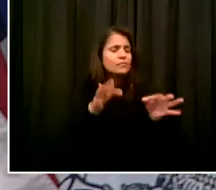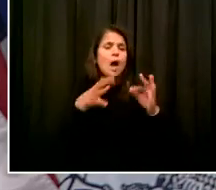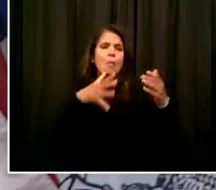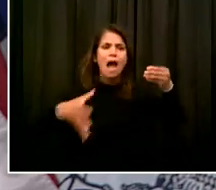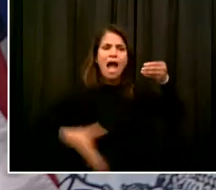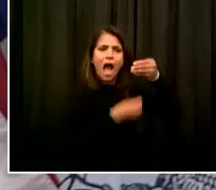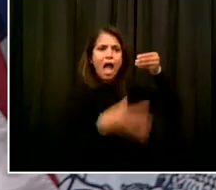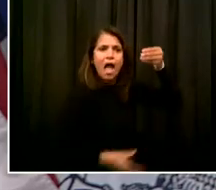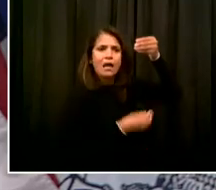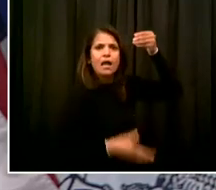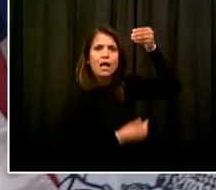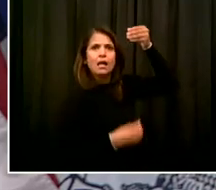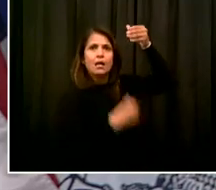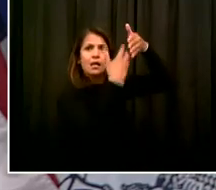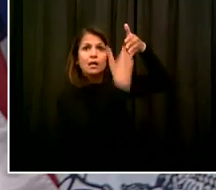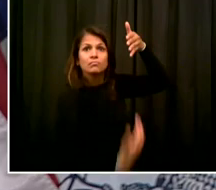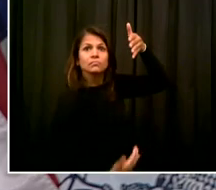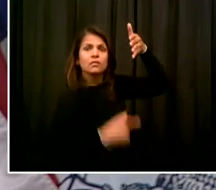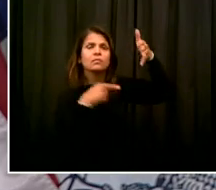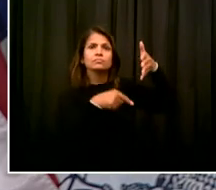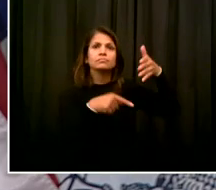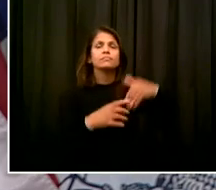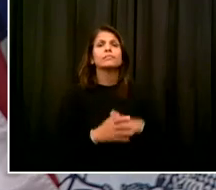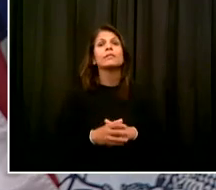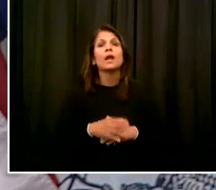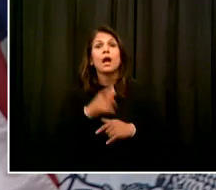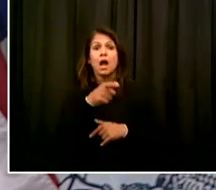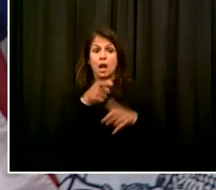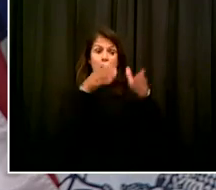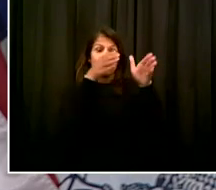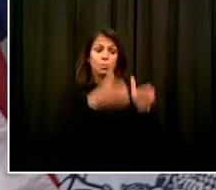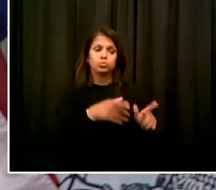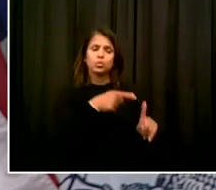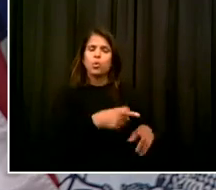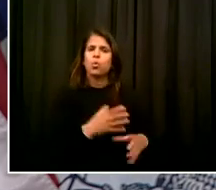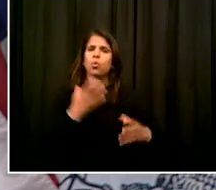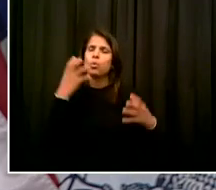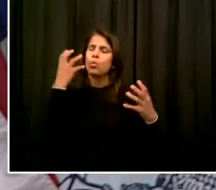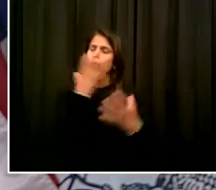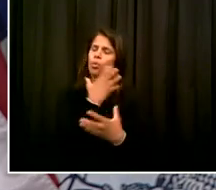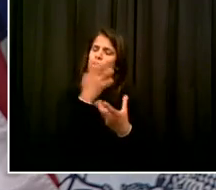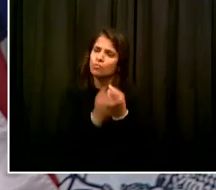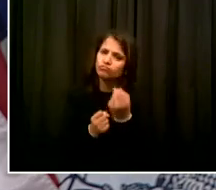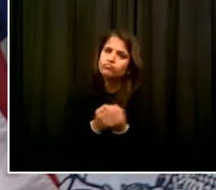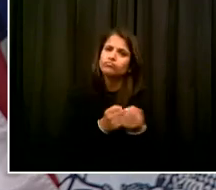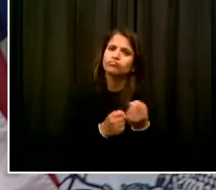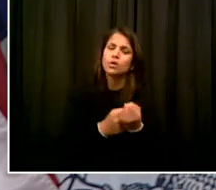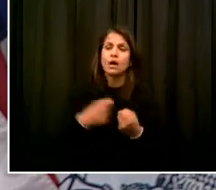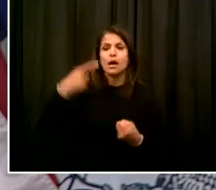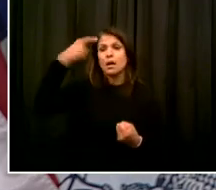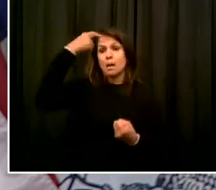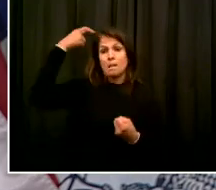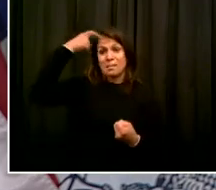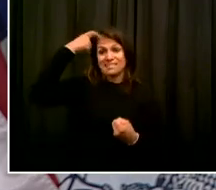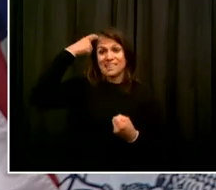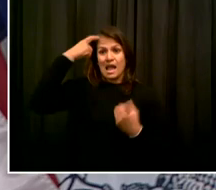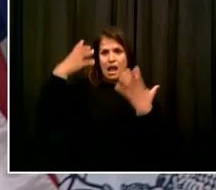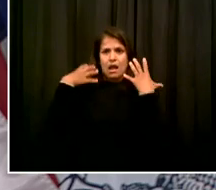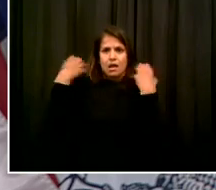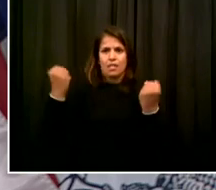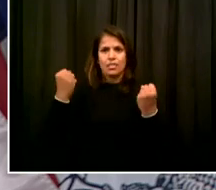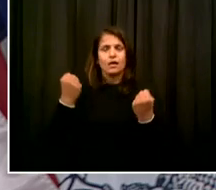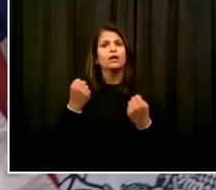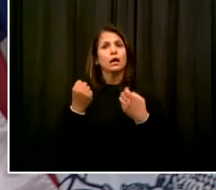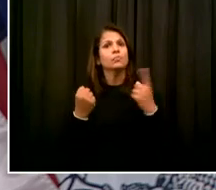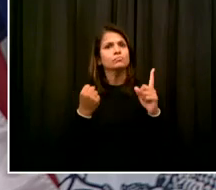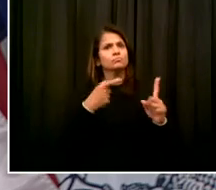health needs of all New Yorkers and has reminded us every single day that we have to focus on mental health. It's been swept under the rug for too many